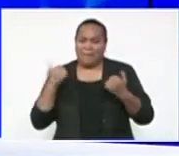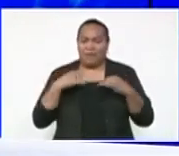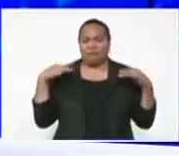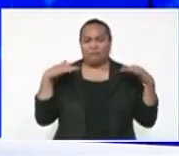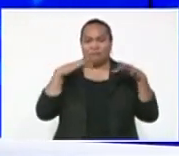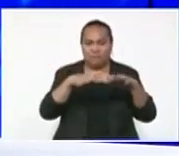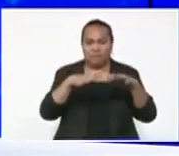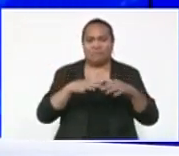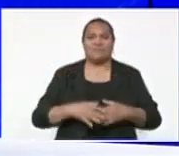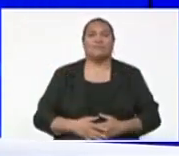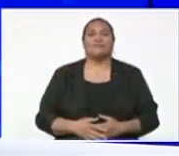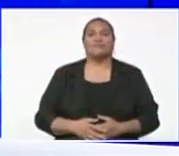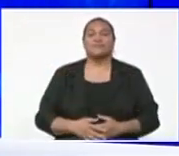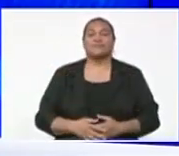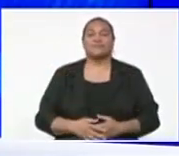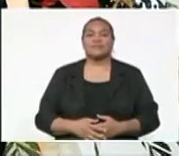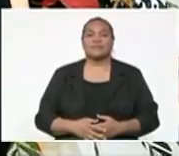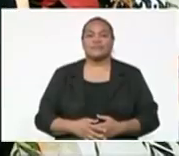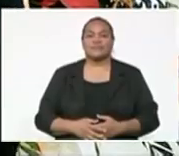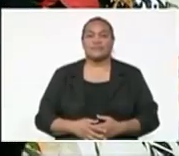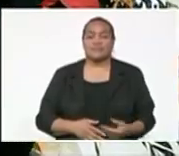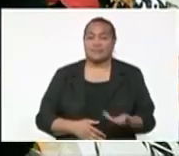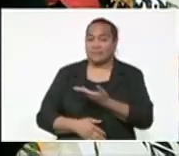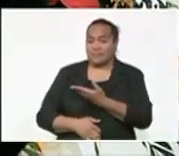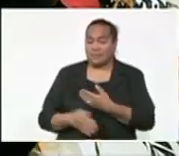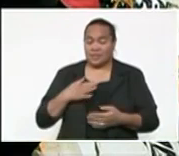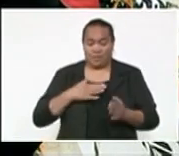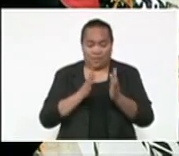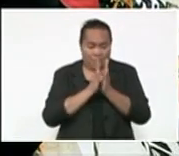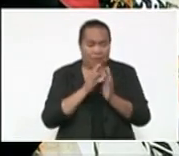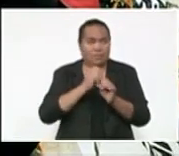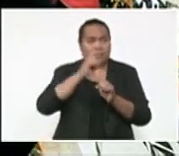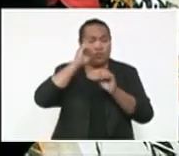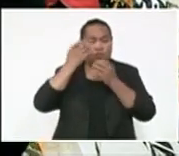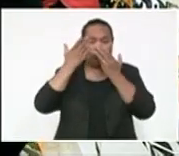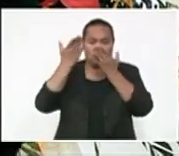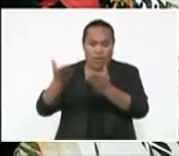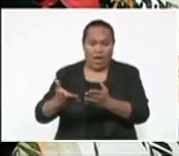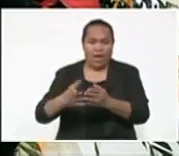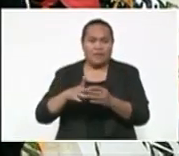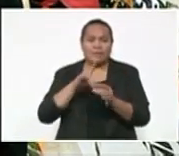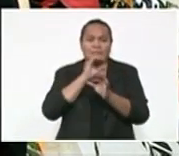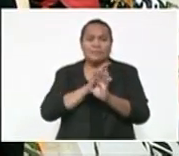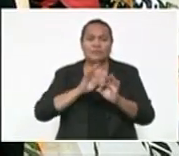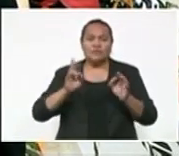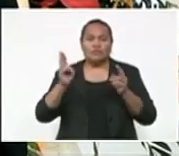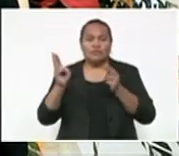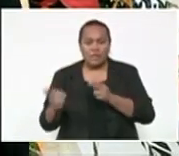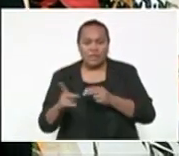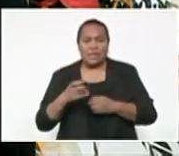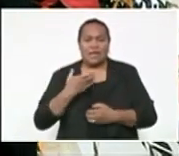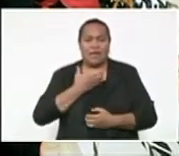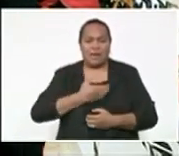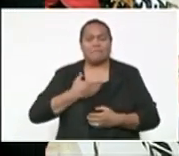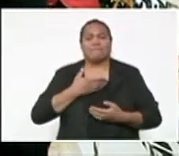House and filed this report. I pray that Almighty shall grant Her Majesty internal rest, shall impart comfort and